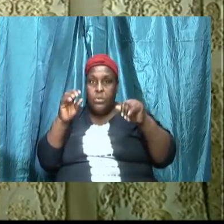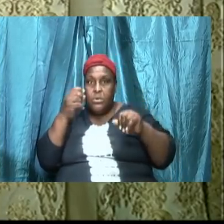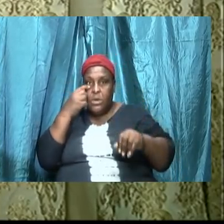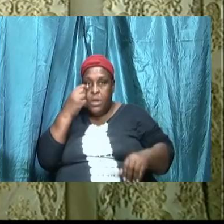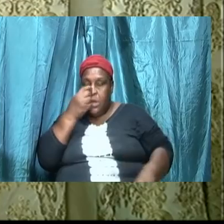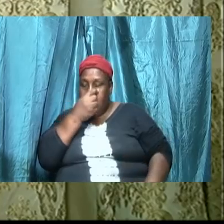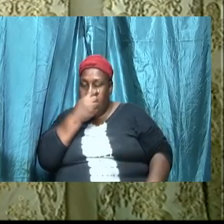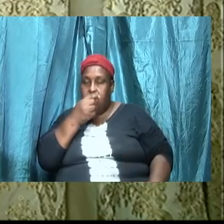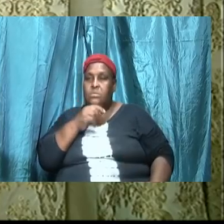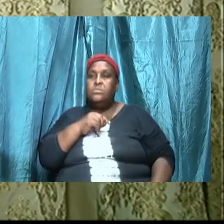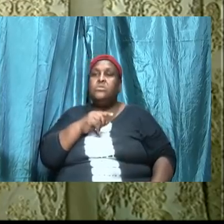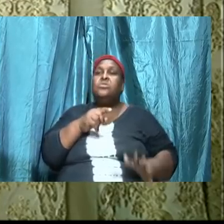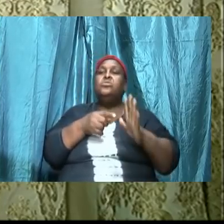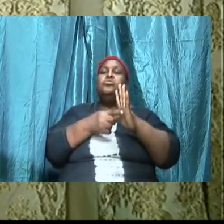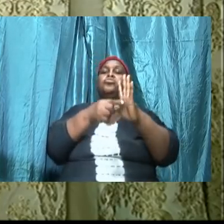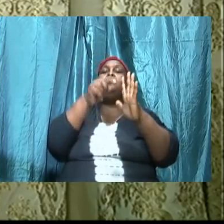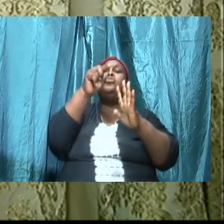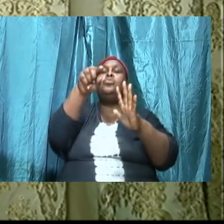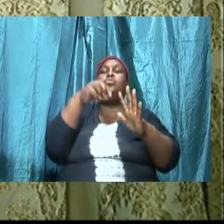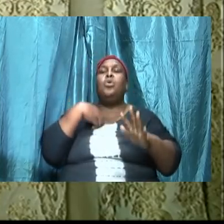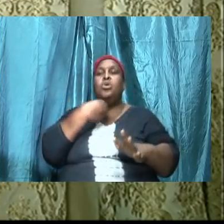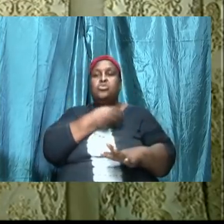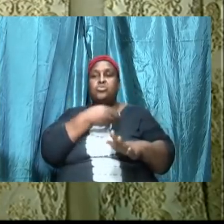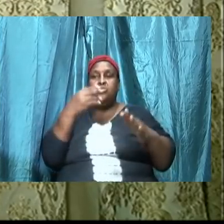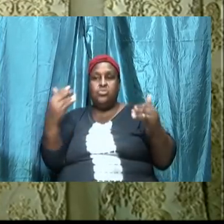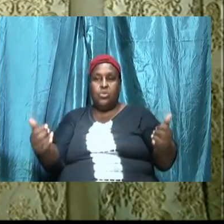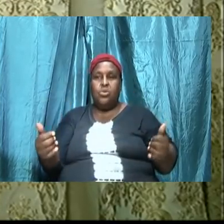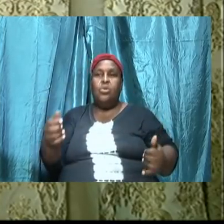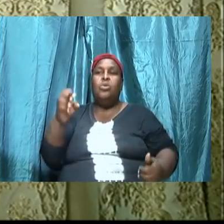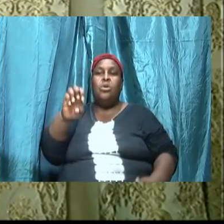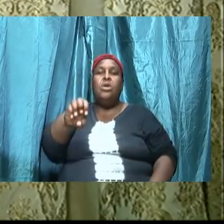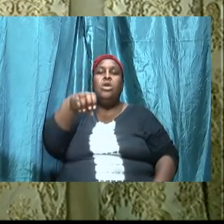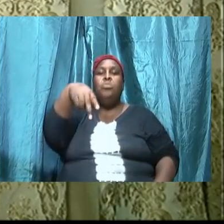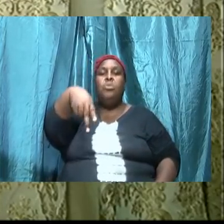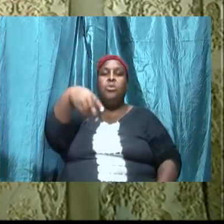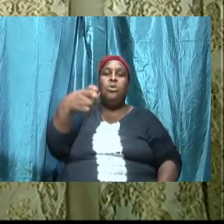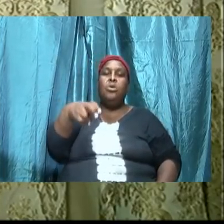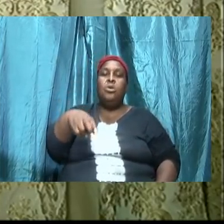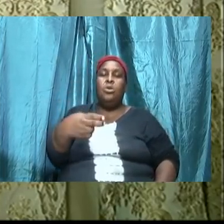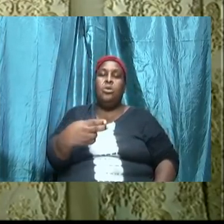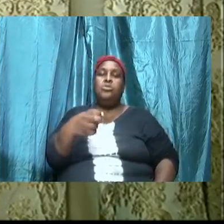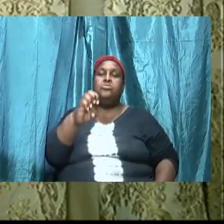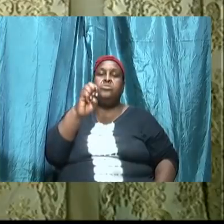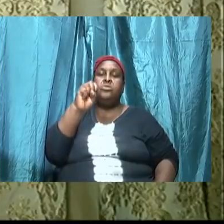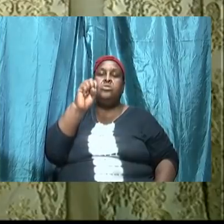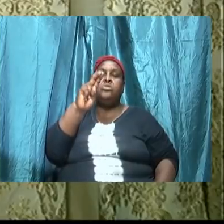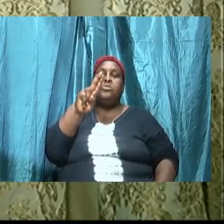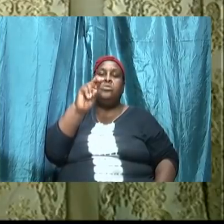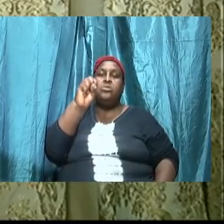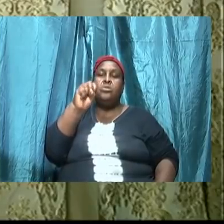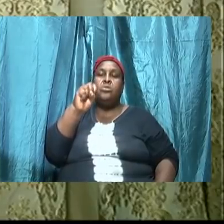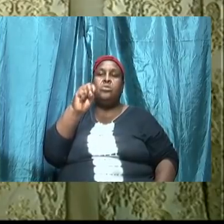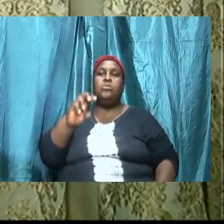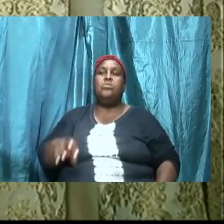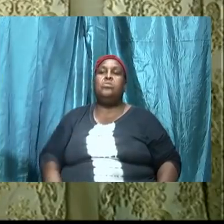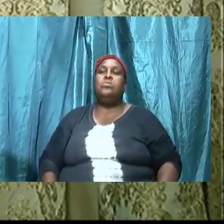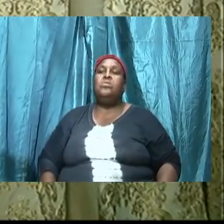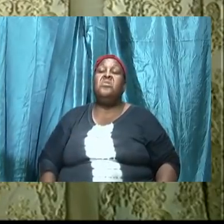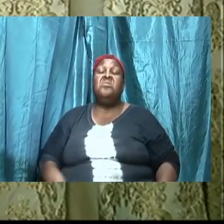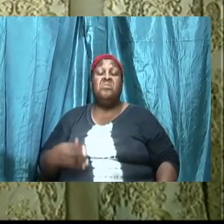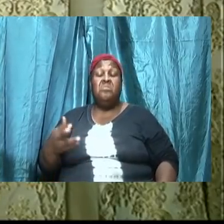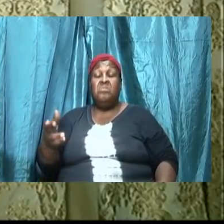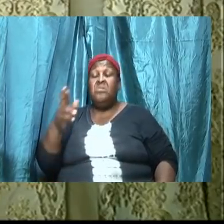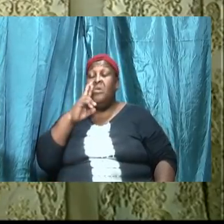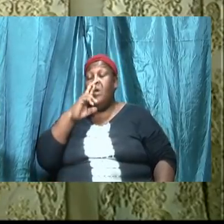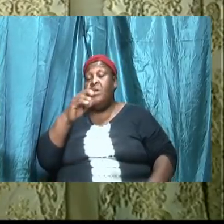are going to go to Ephesians chapter 6 and we are going to put this on the screen because I want us to read and I'm going to go through some things with us because there are some